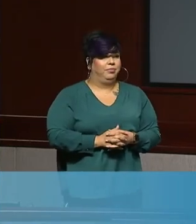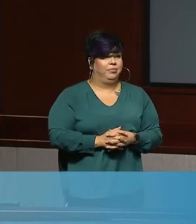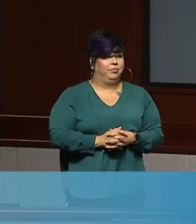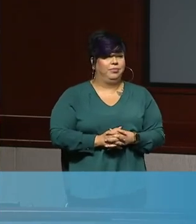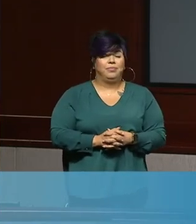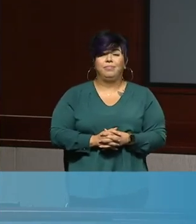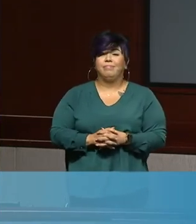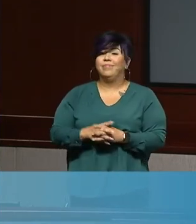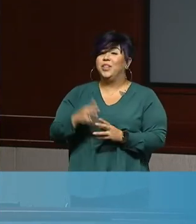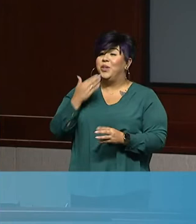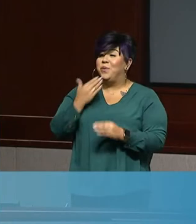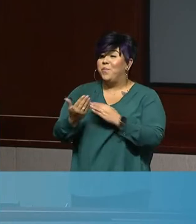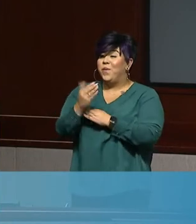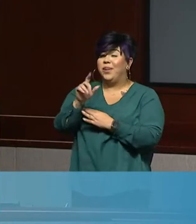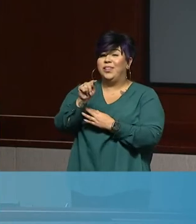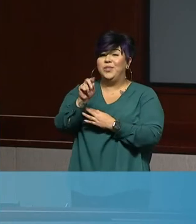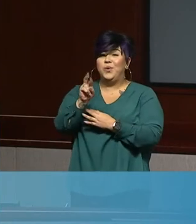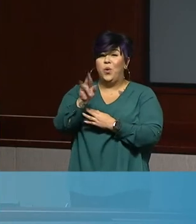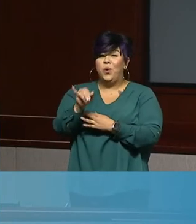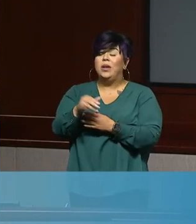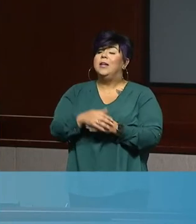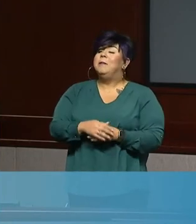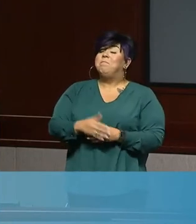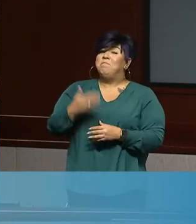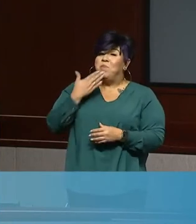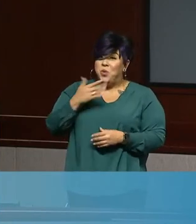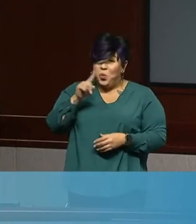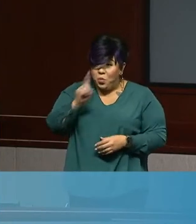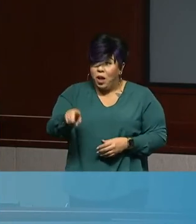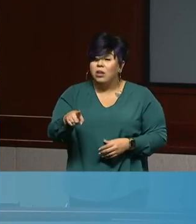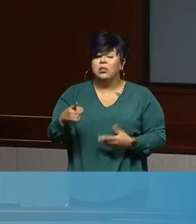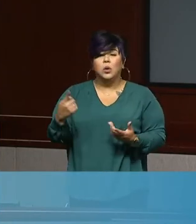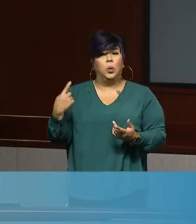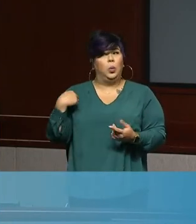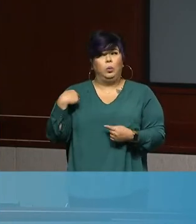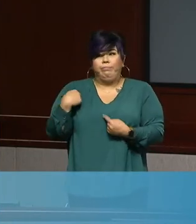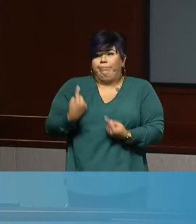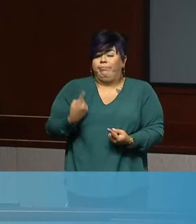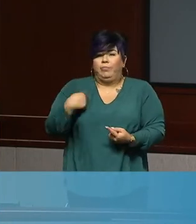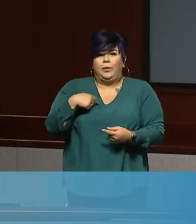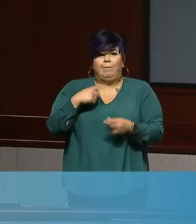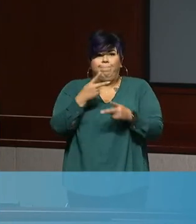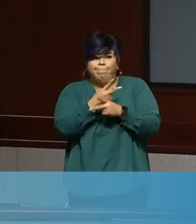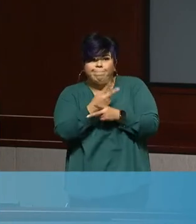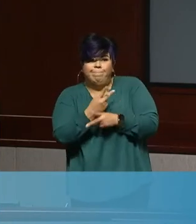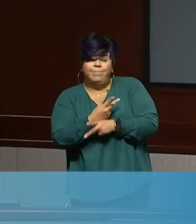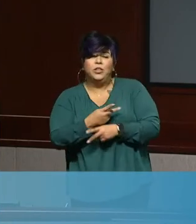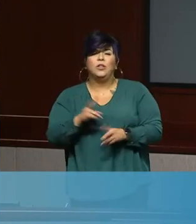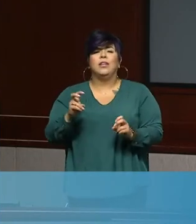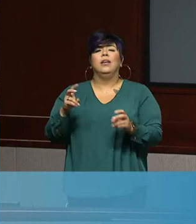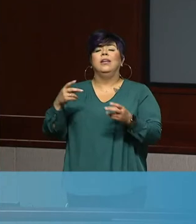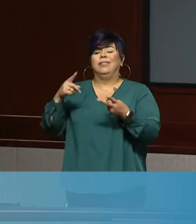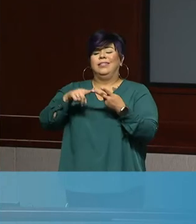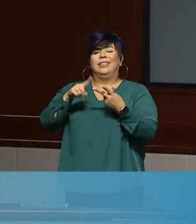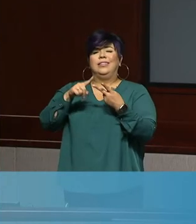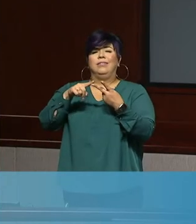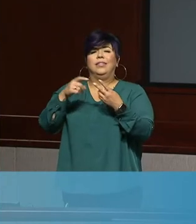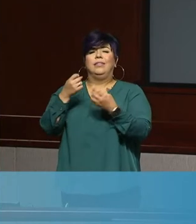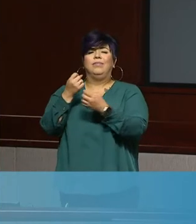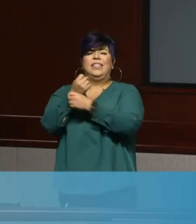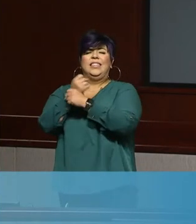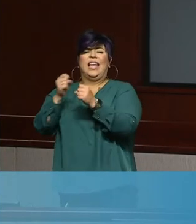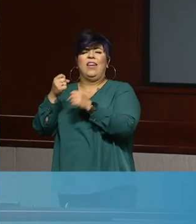Hi, Tori. Good morning. Thank you. It is a good question. It's one we've continued to work through. As you know, with the safe harbor method, if you look through those different